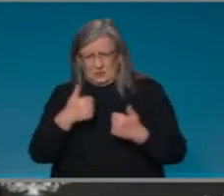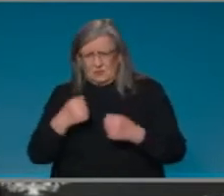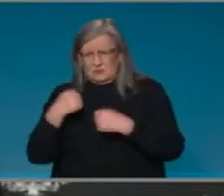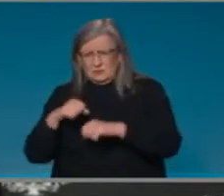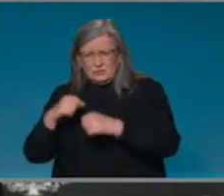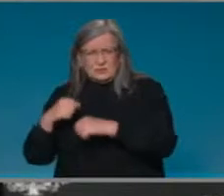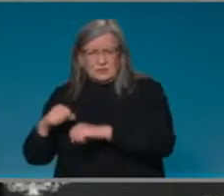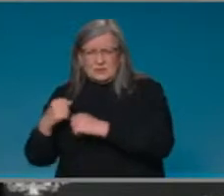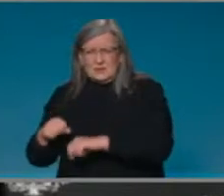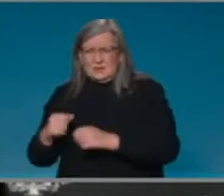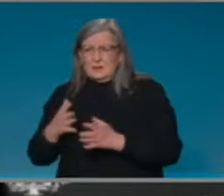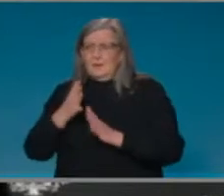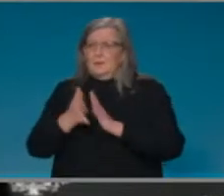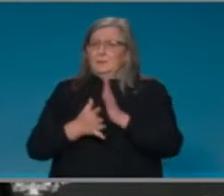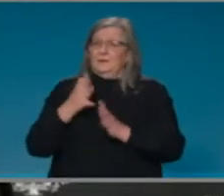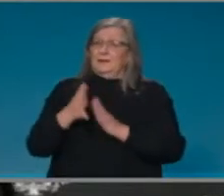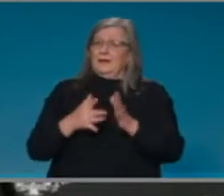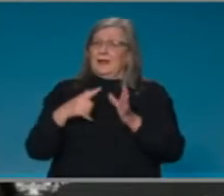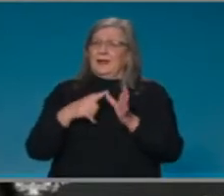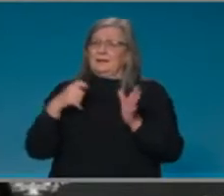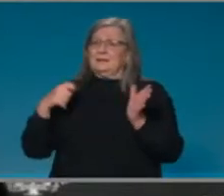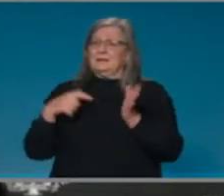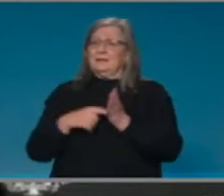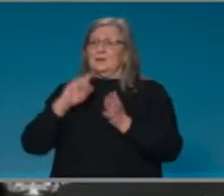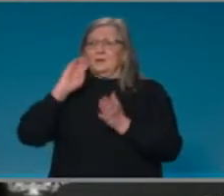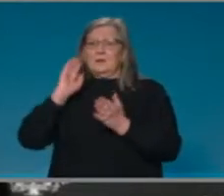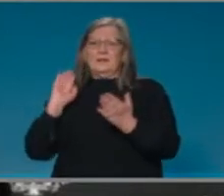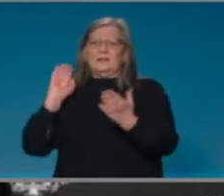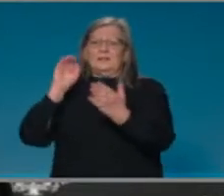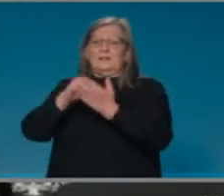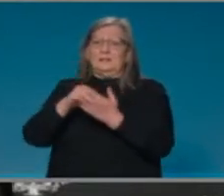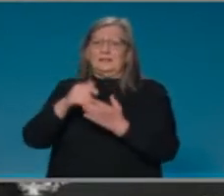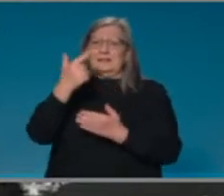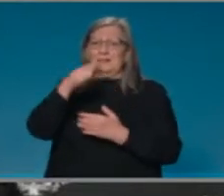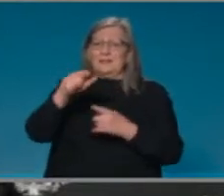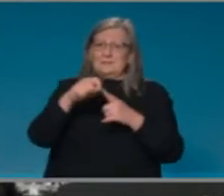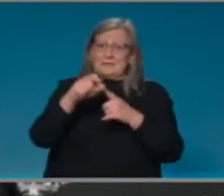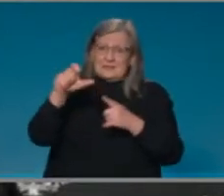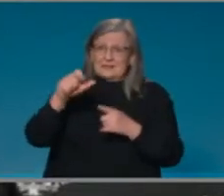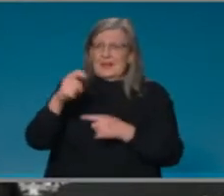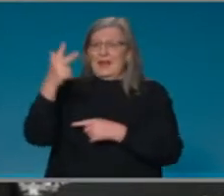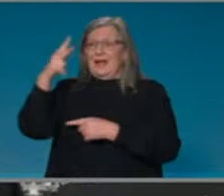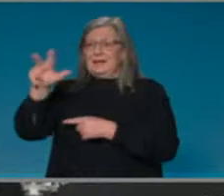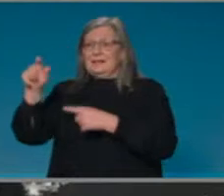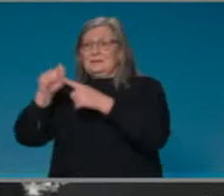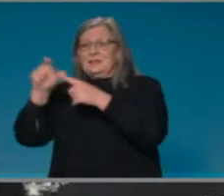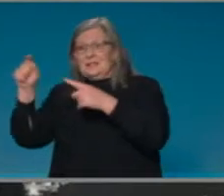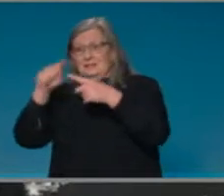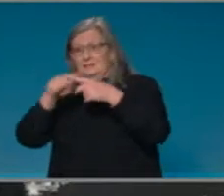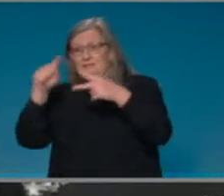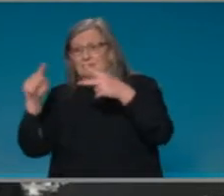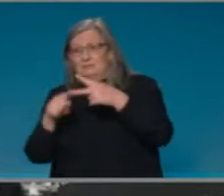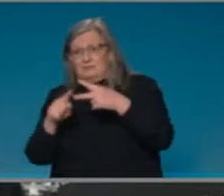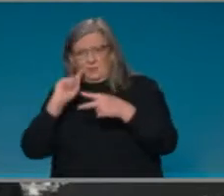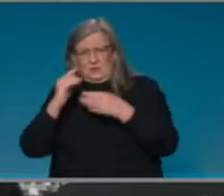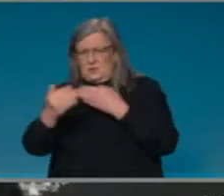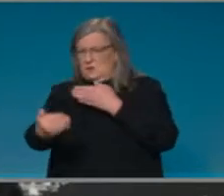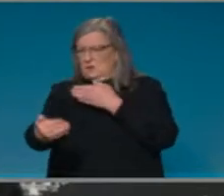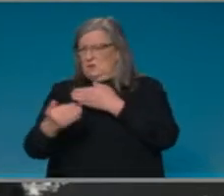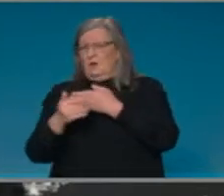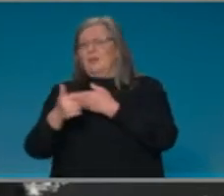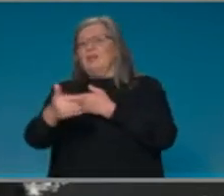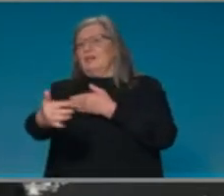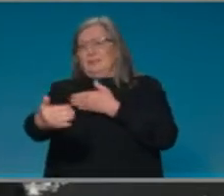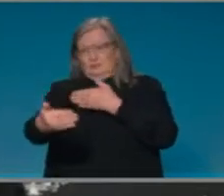they'll reach the 70 and 80% double dose rates in a relatively short period. So it's a difficult decision.